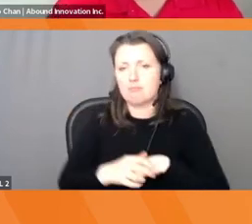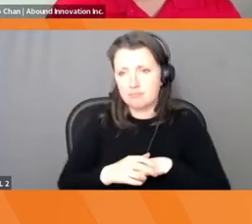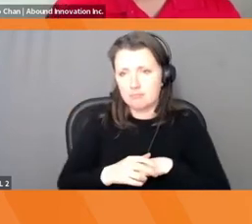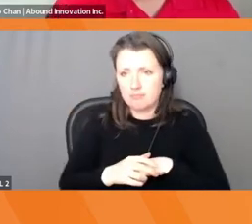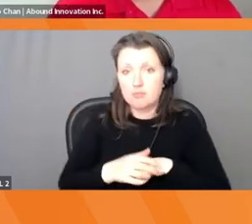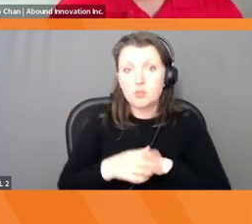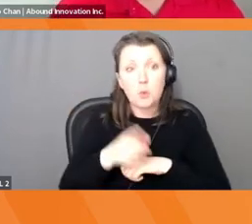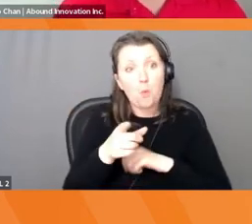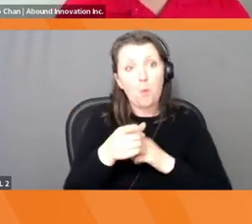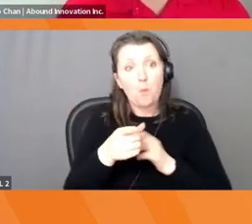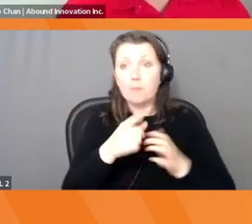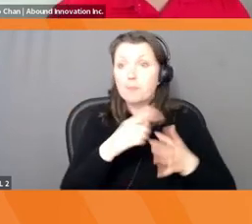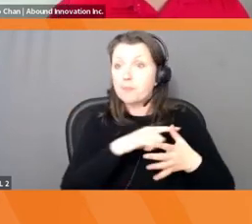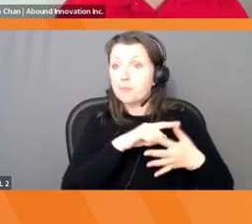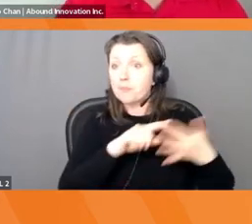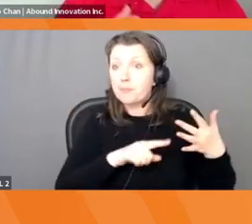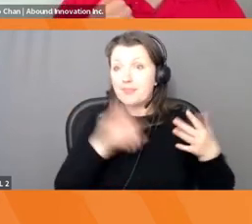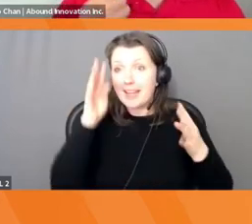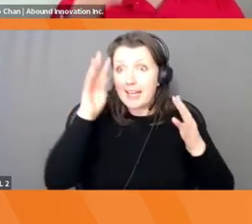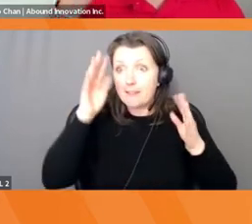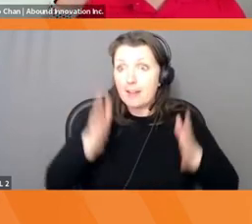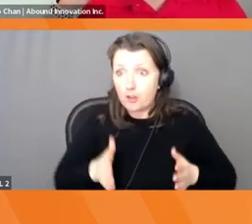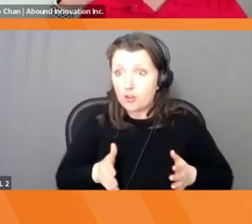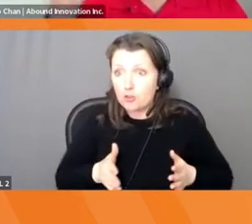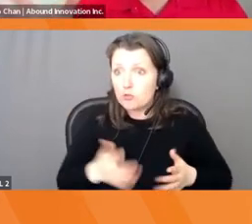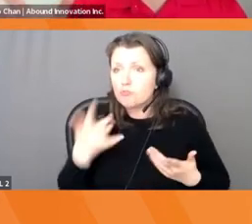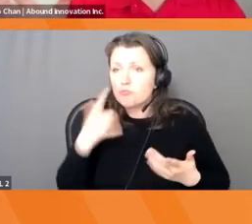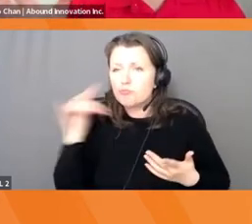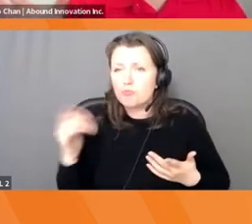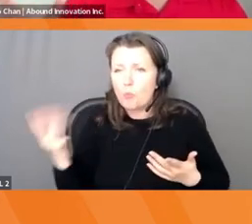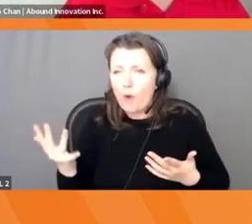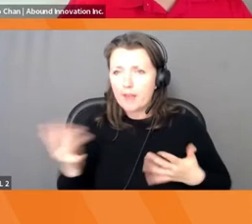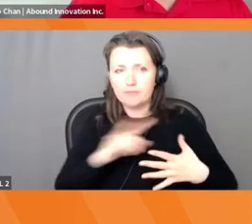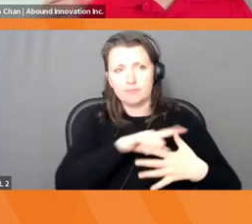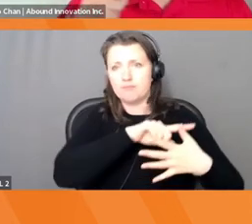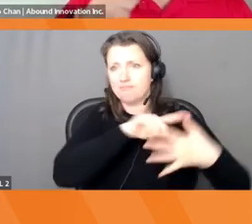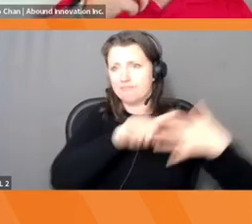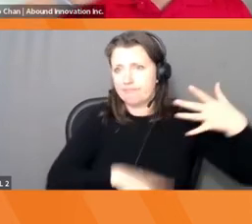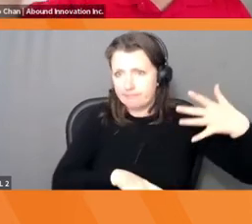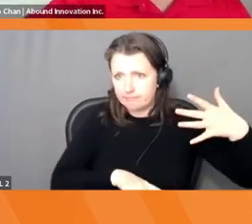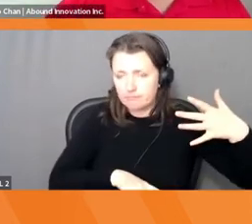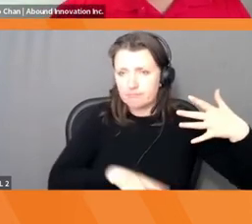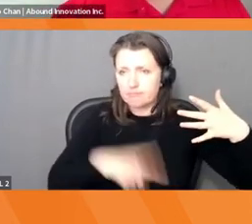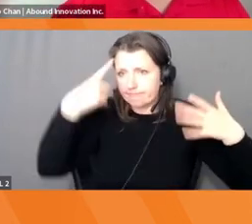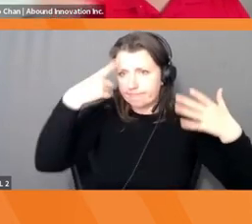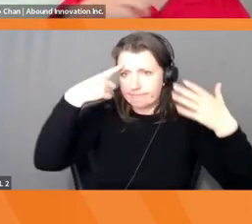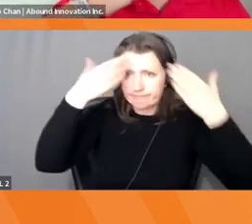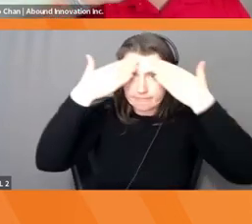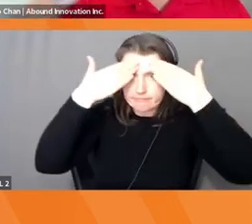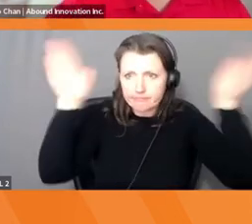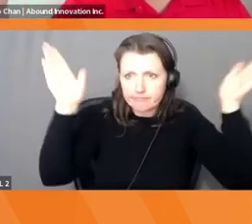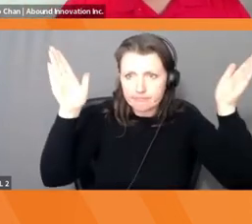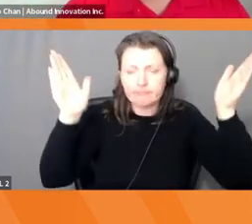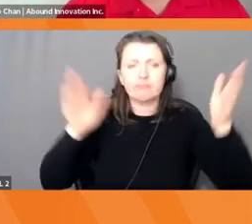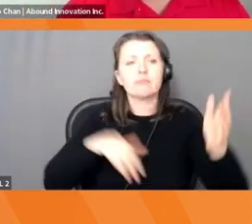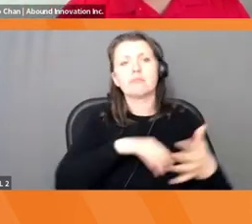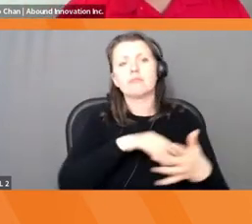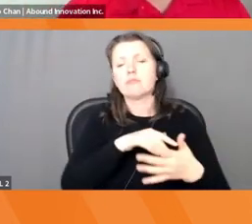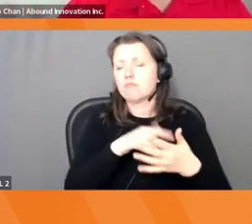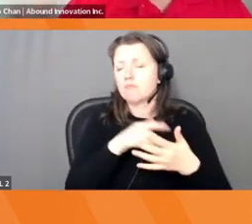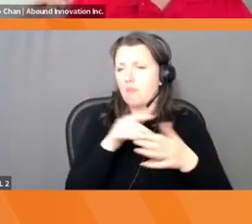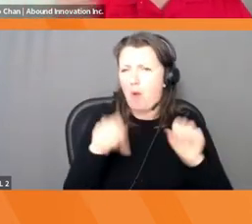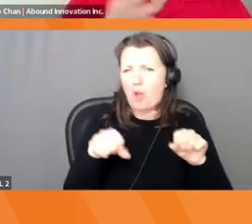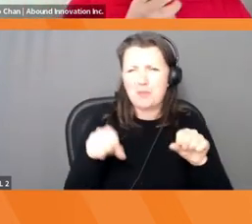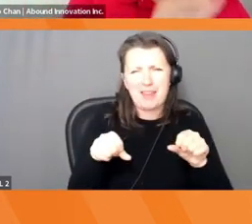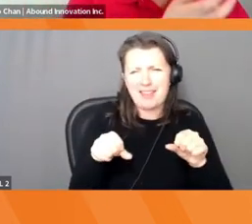their attributes. So I believe that innovators are open-minded, right? So they're open to all sorts of different things, all sorts of possibilities.